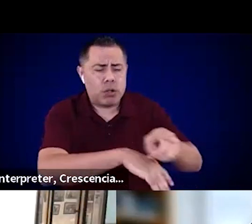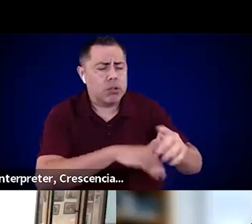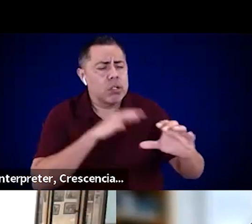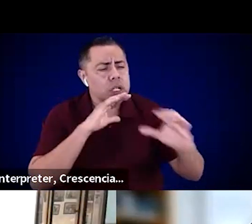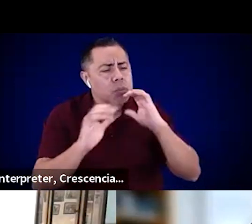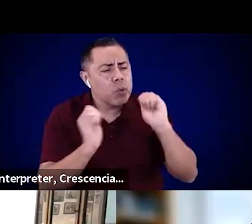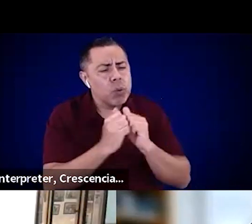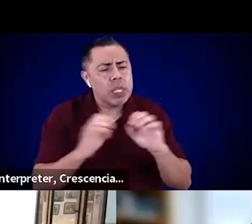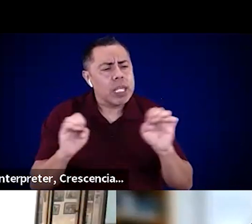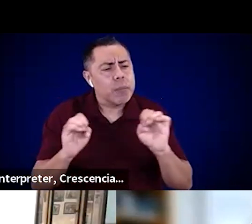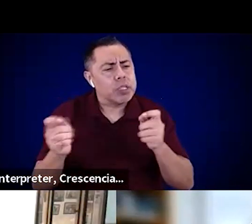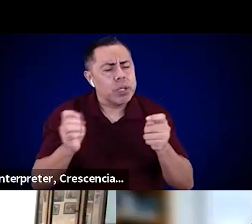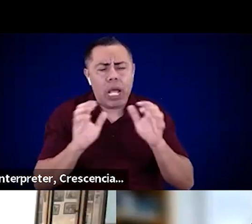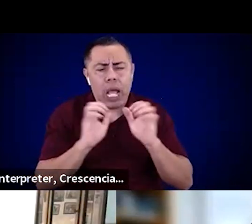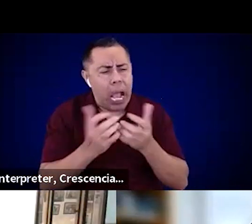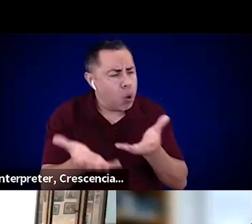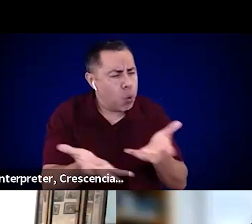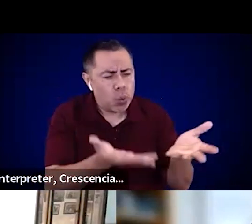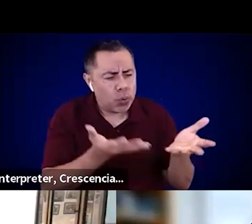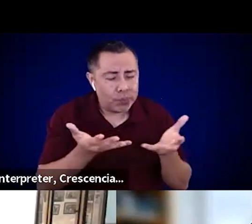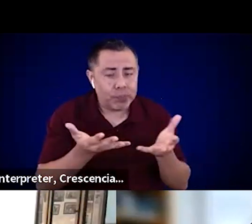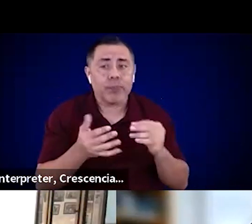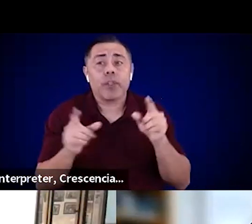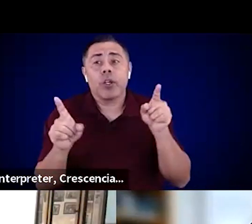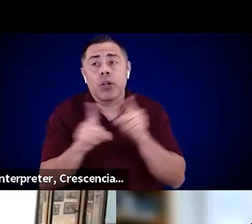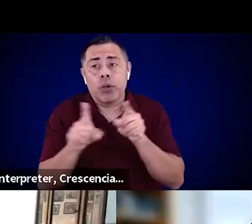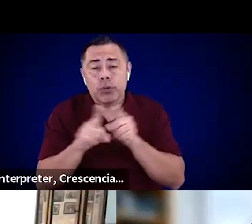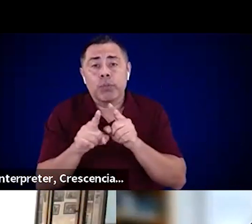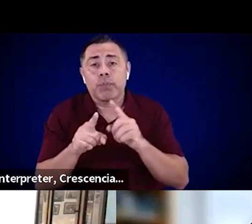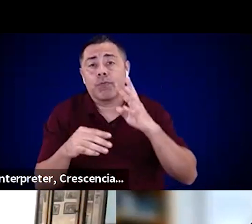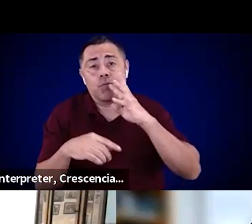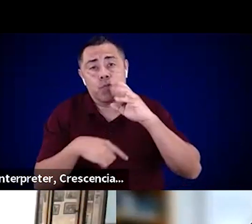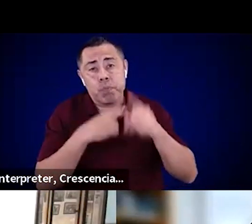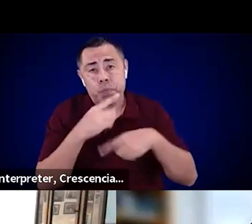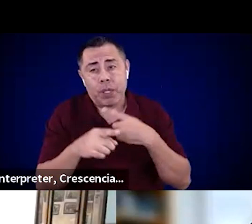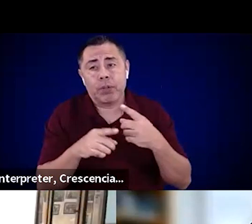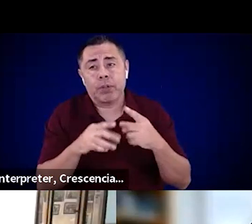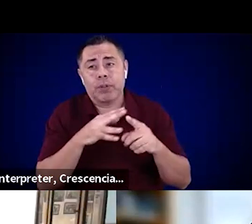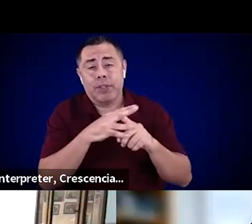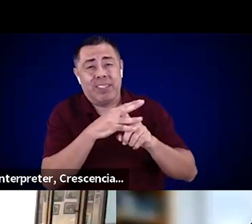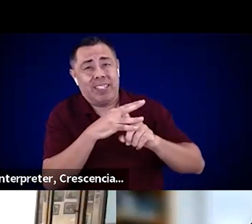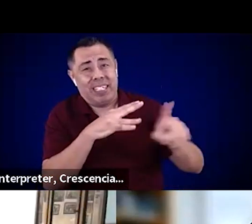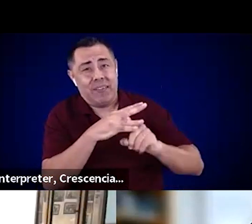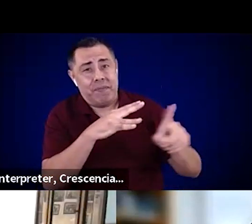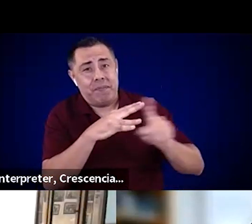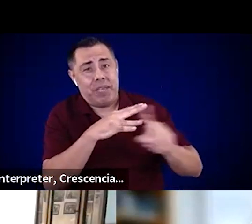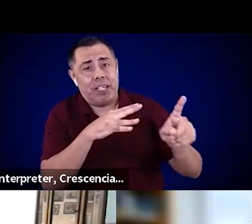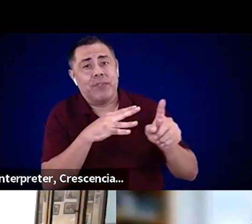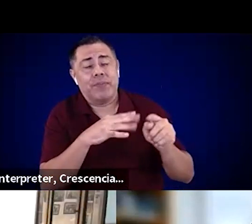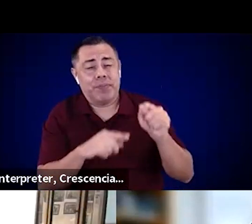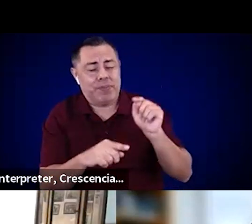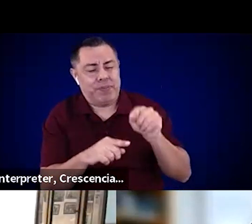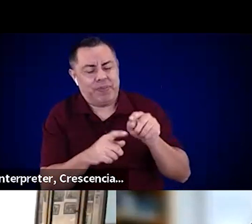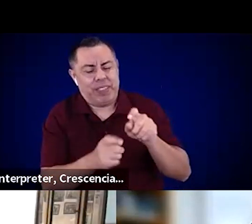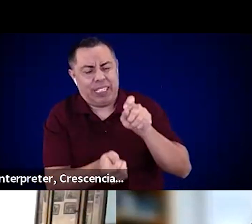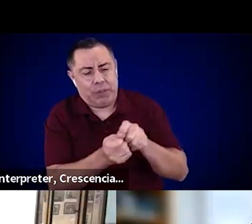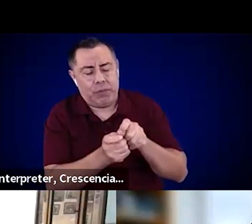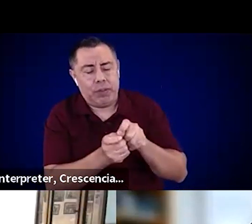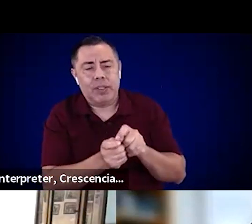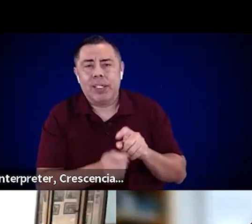evacuation specifically, to come up with a number, if you will,